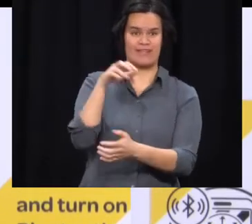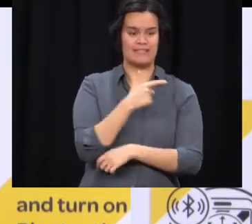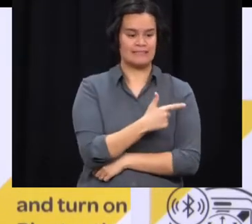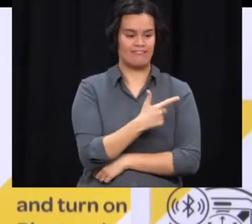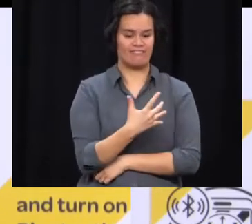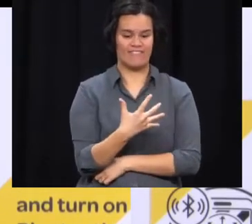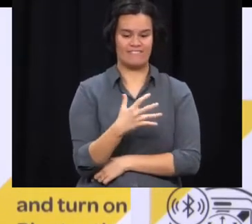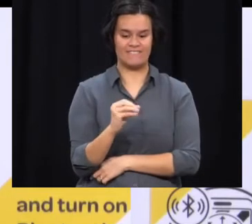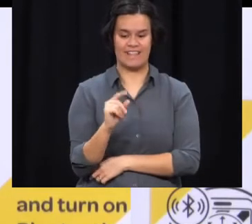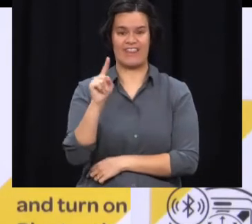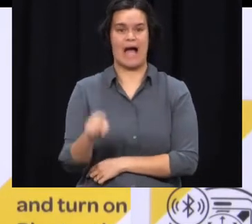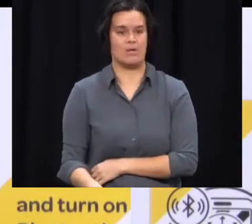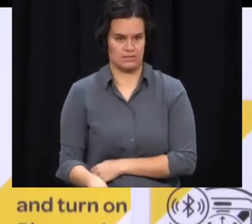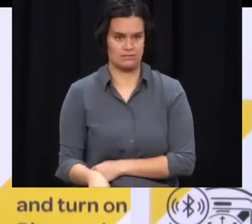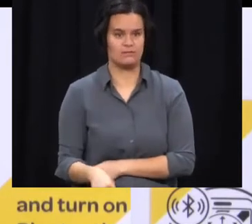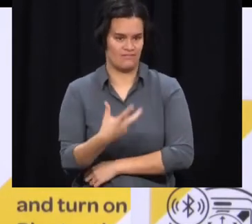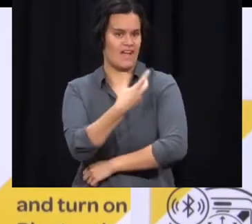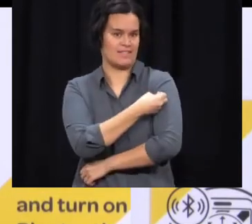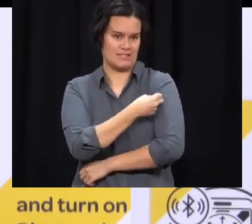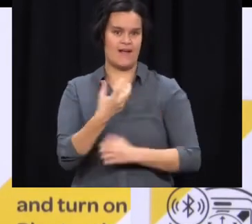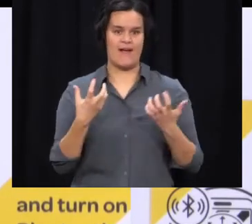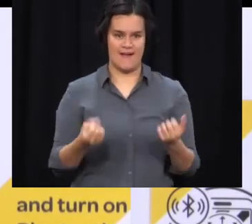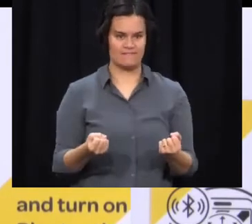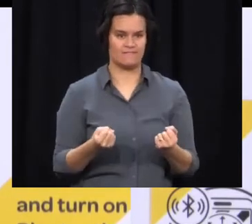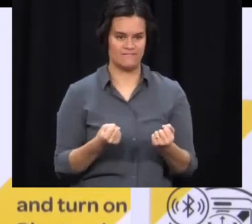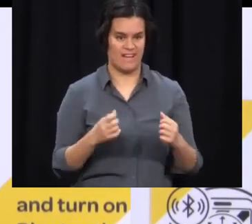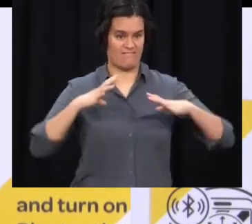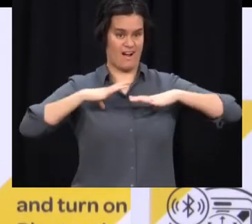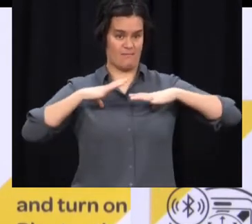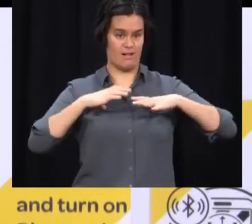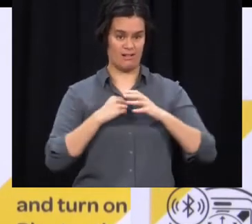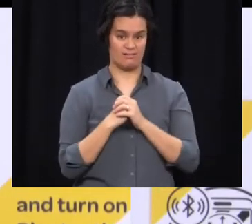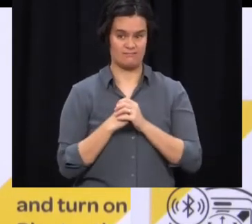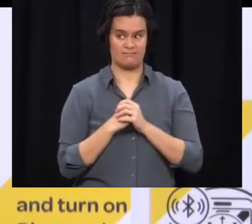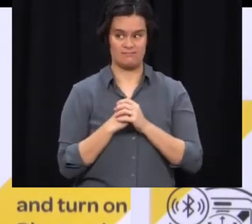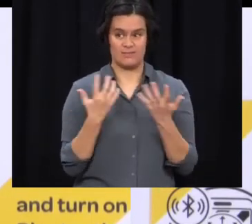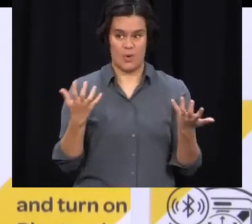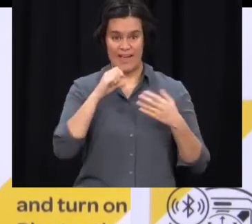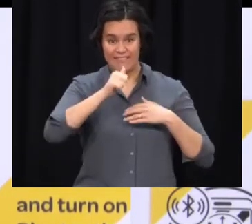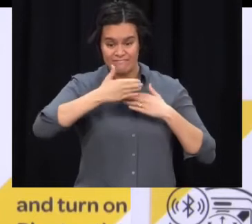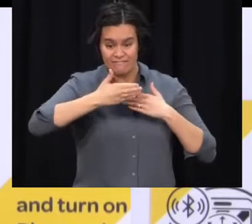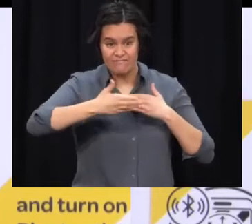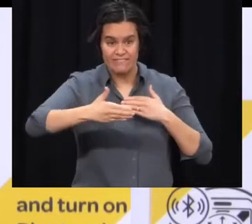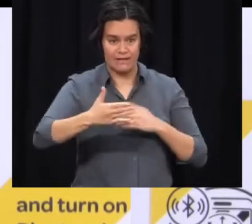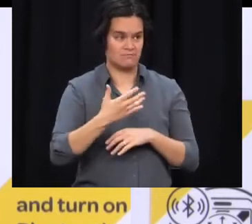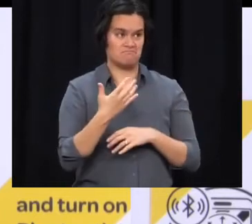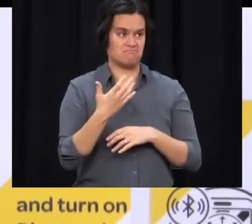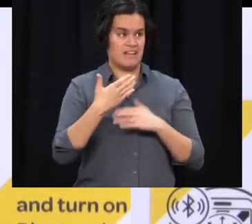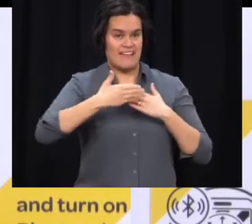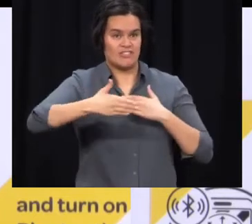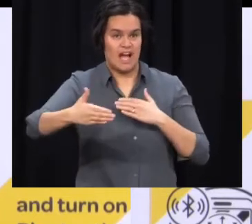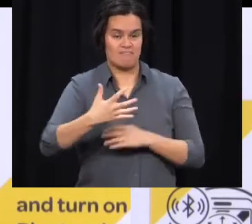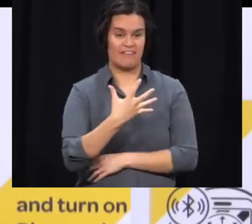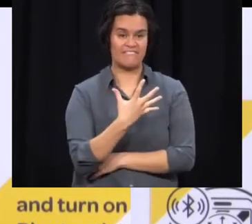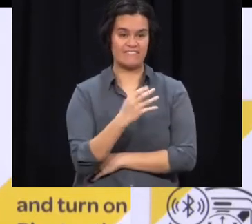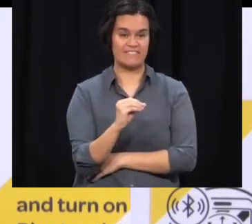at the moment. So that means that at our current rates of around 50,000 plus a day, if we can continue at that rate, there's no risk of us